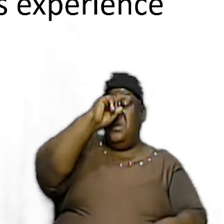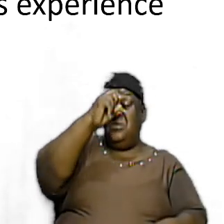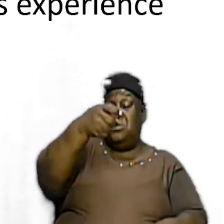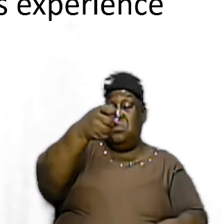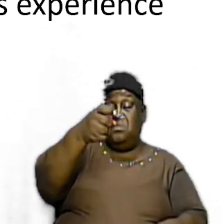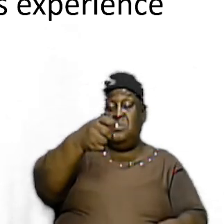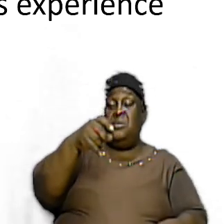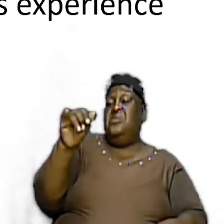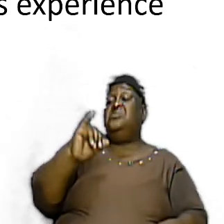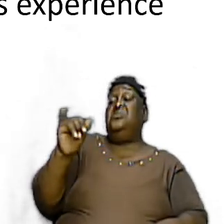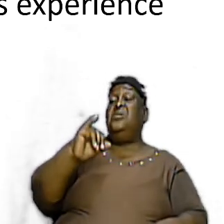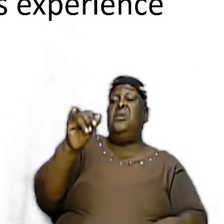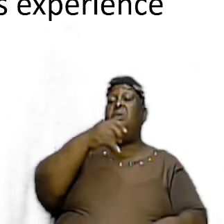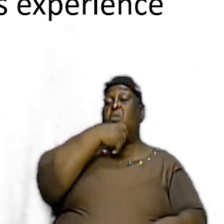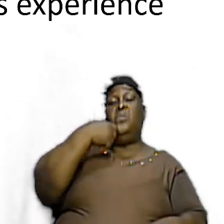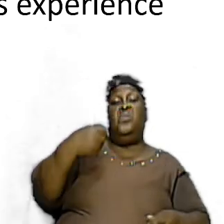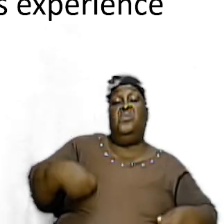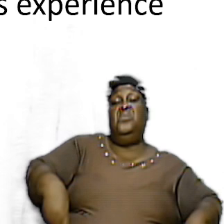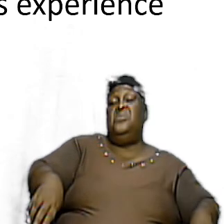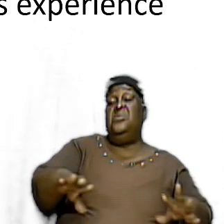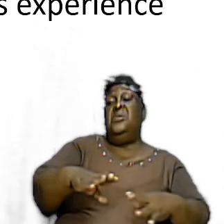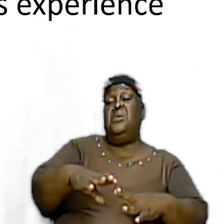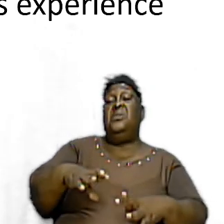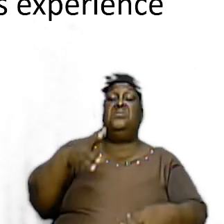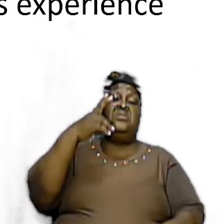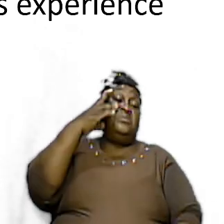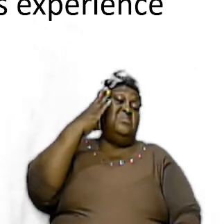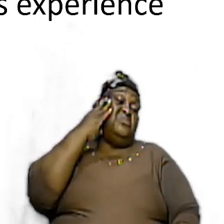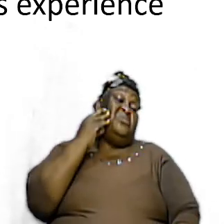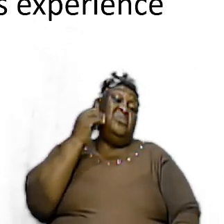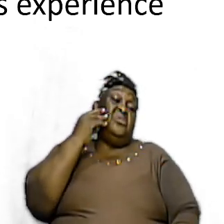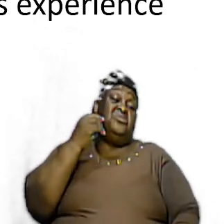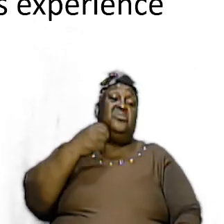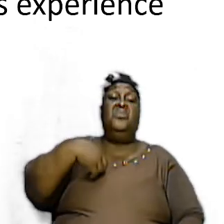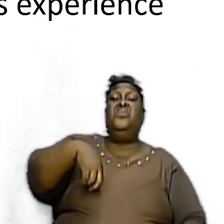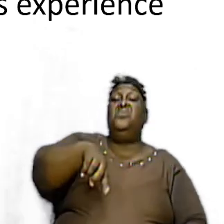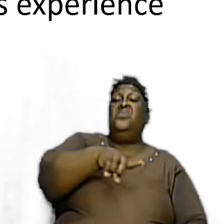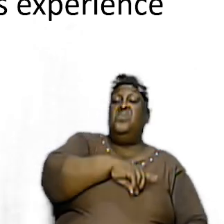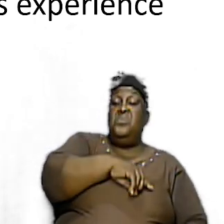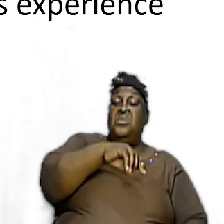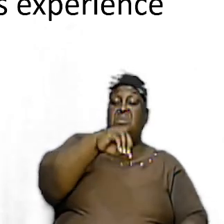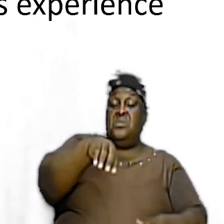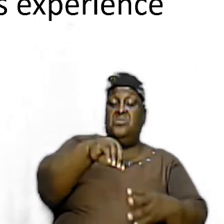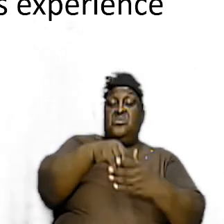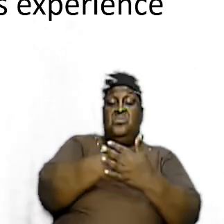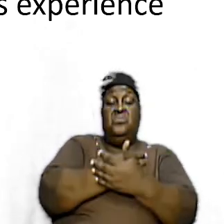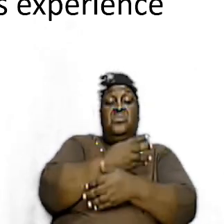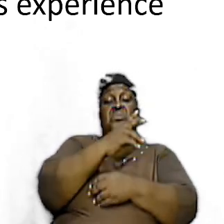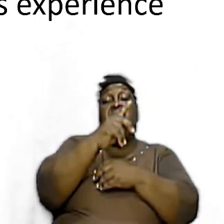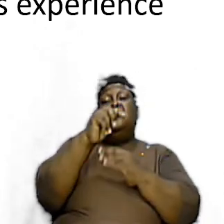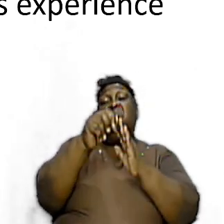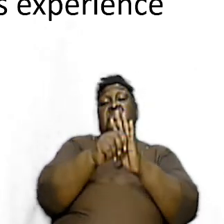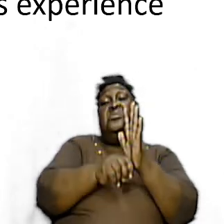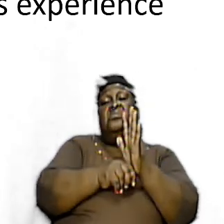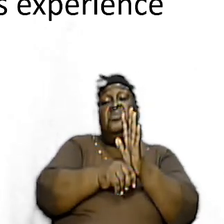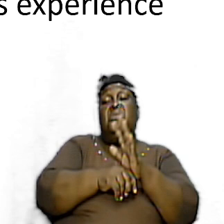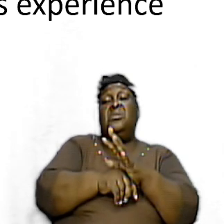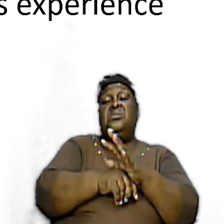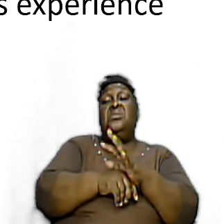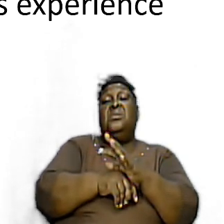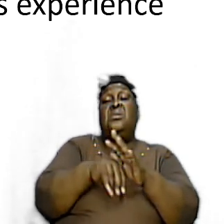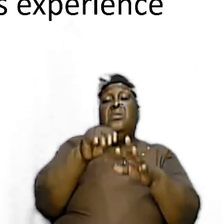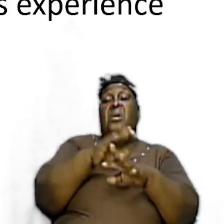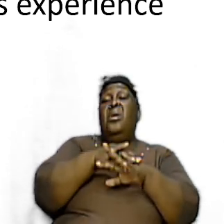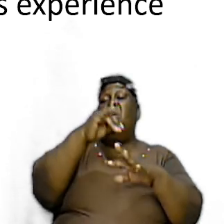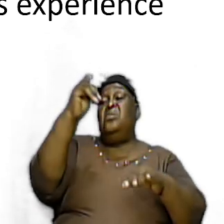wilderness experience that they had and physically endured we in this New Testament age have been called out of